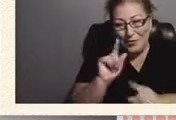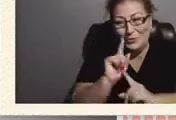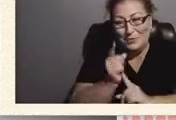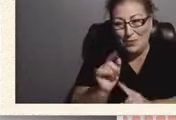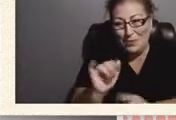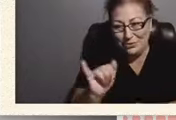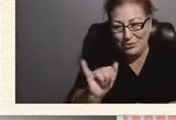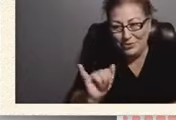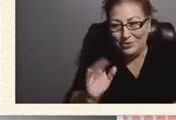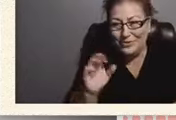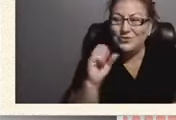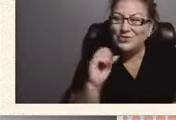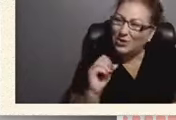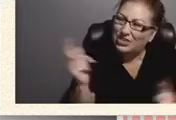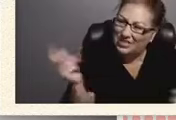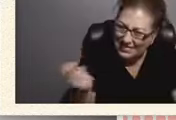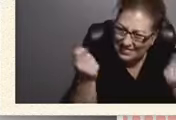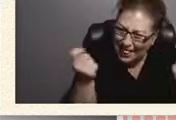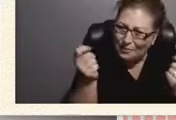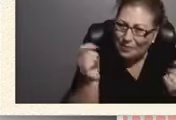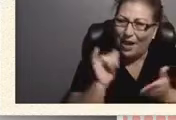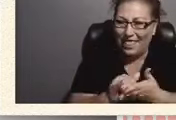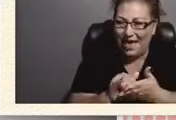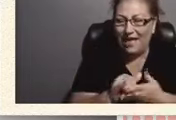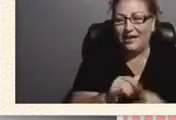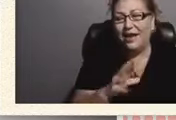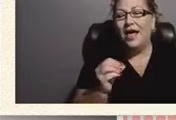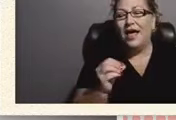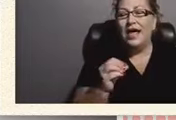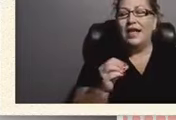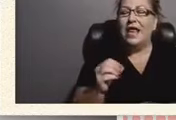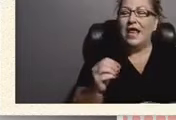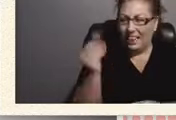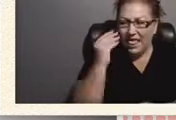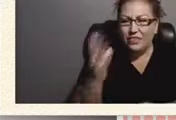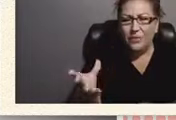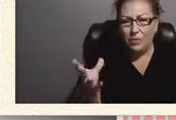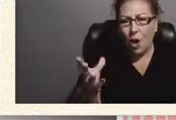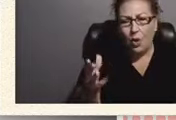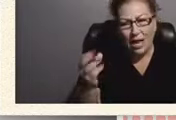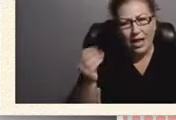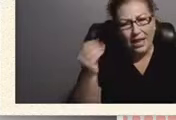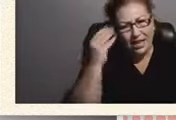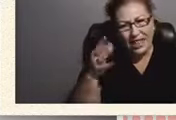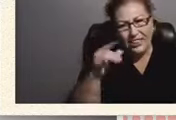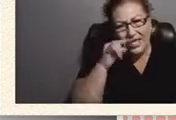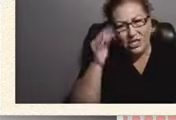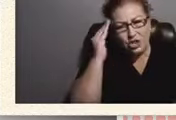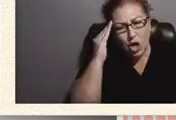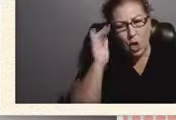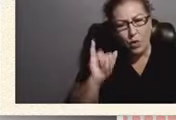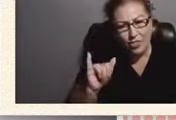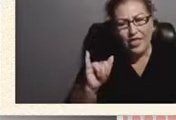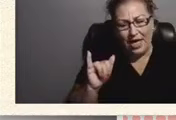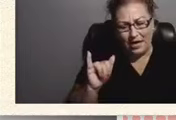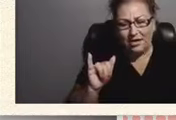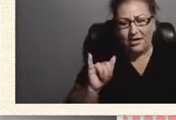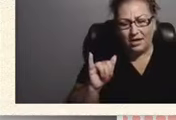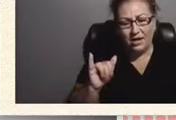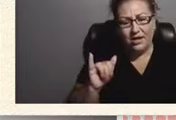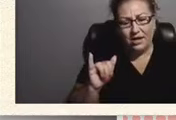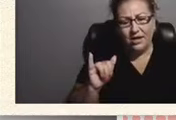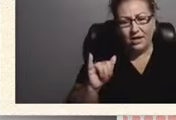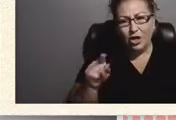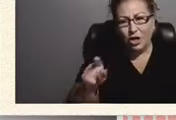just celebrate that and let them know, let the kids know that they, they are amazing